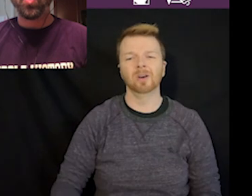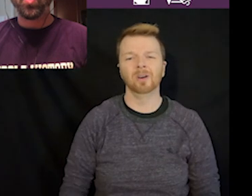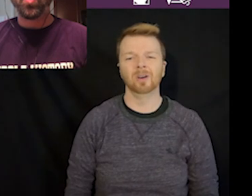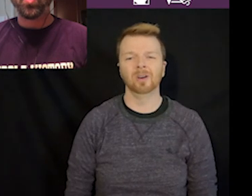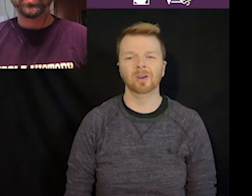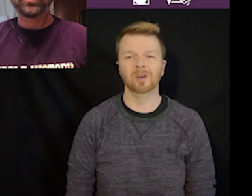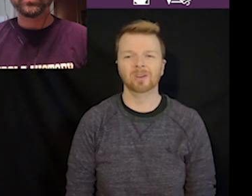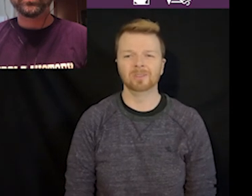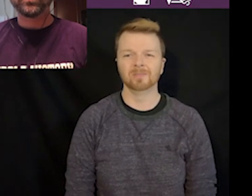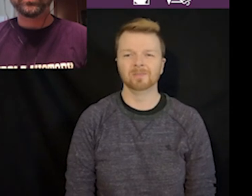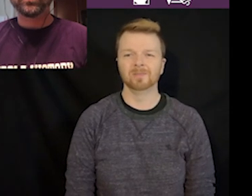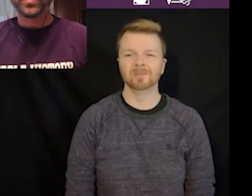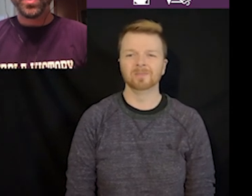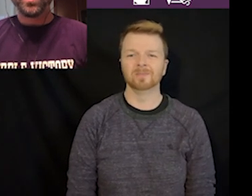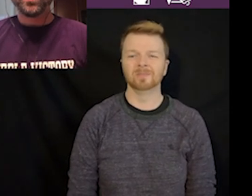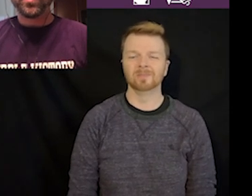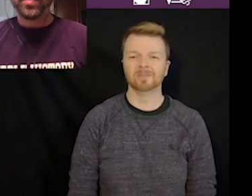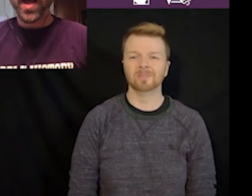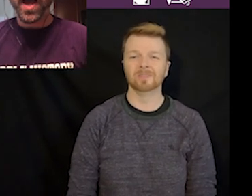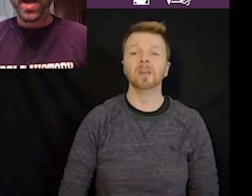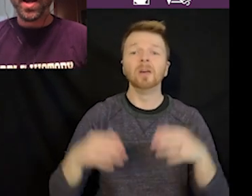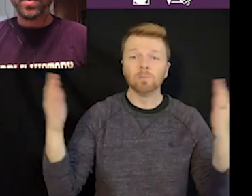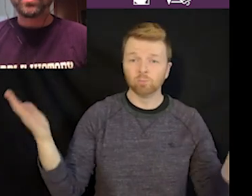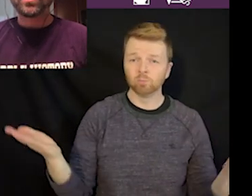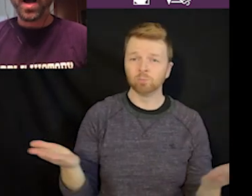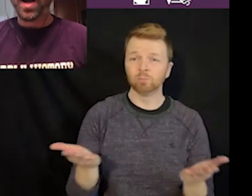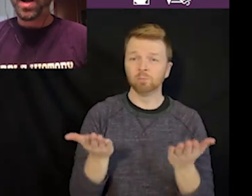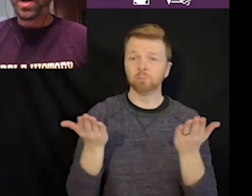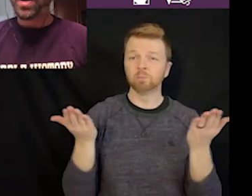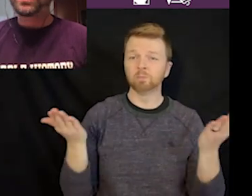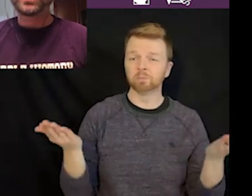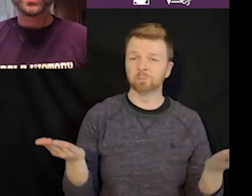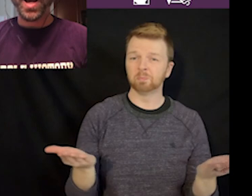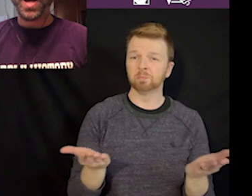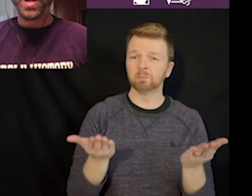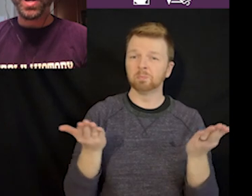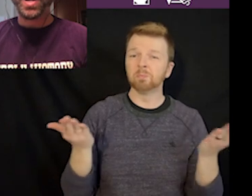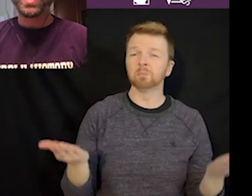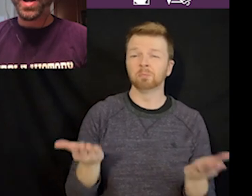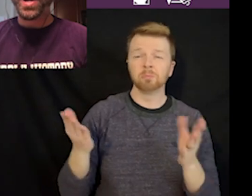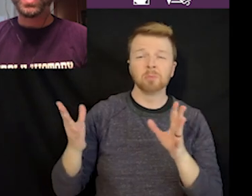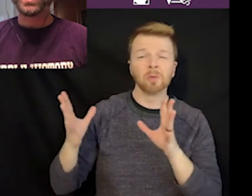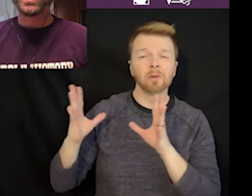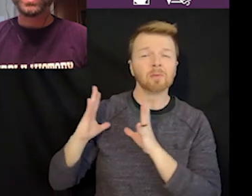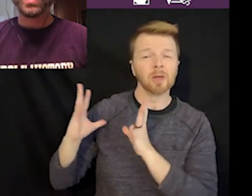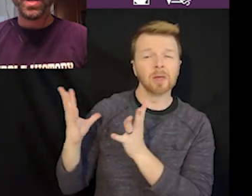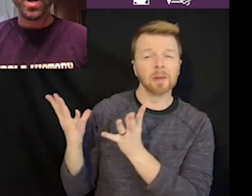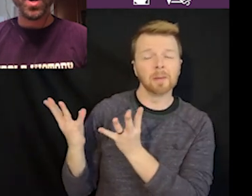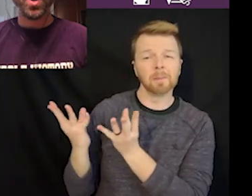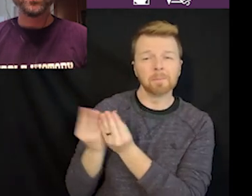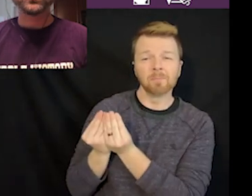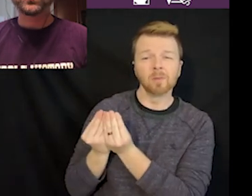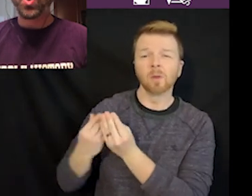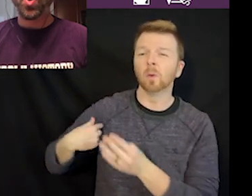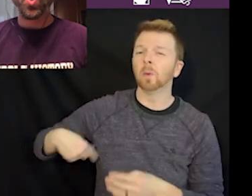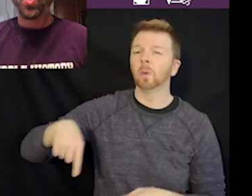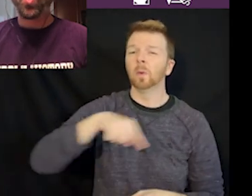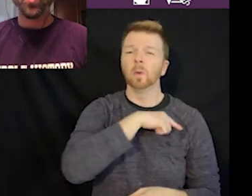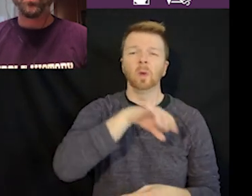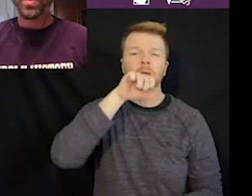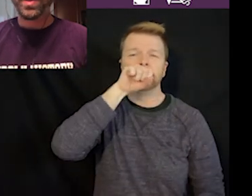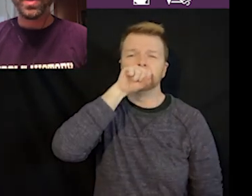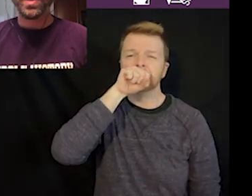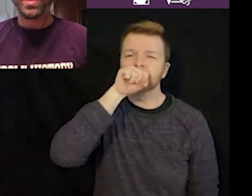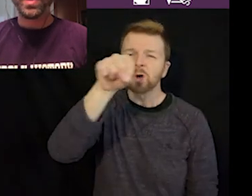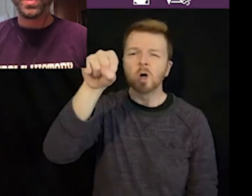there's a sight we love